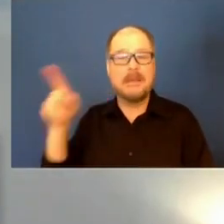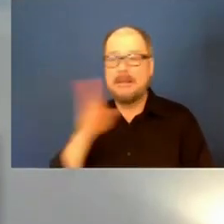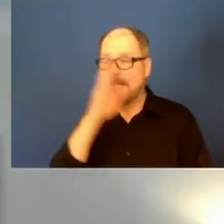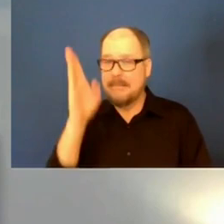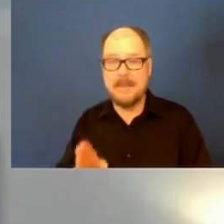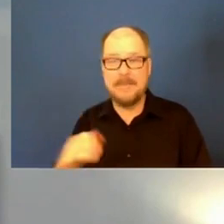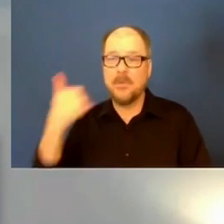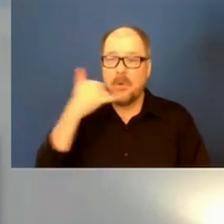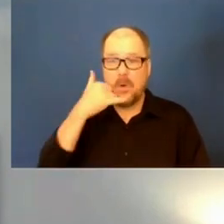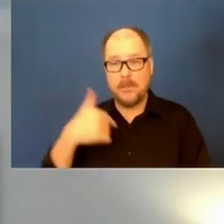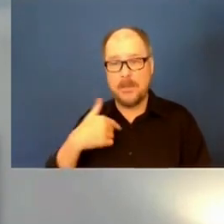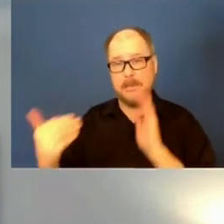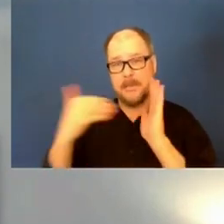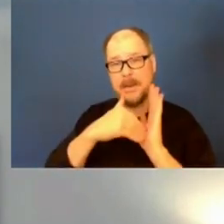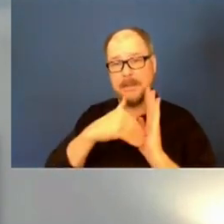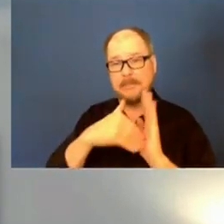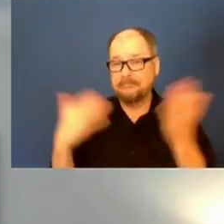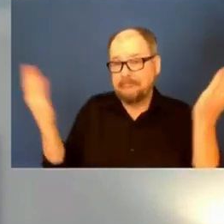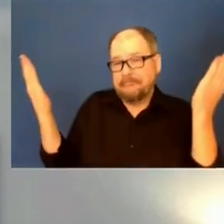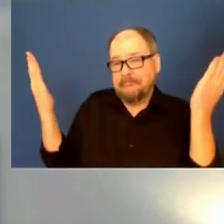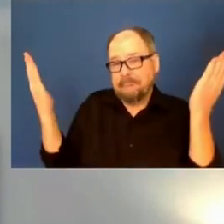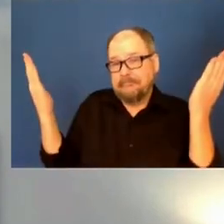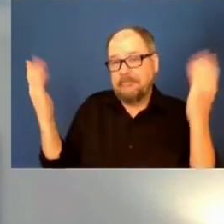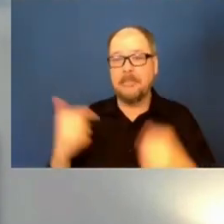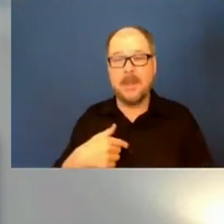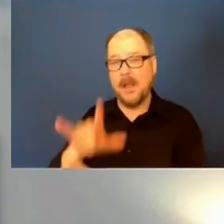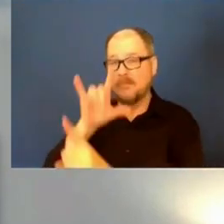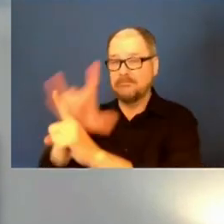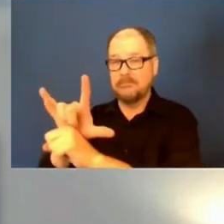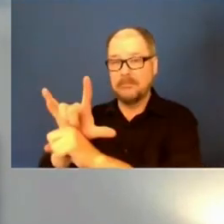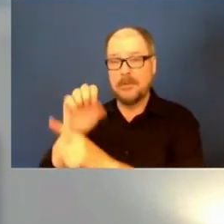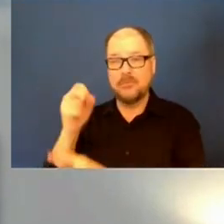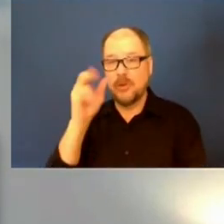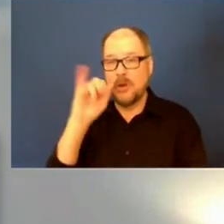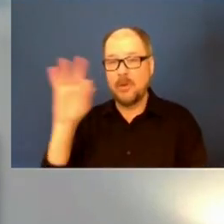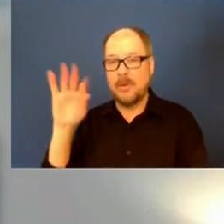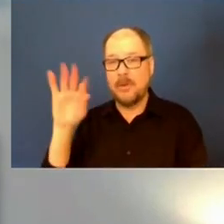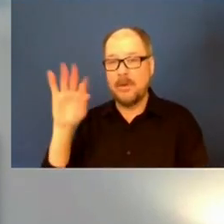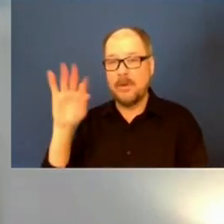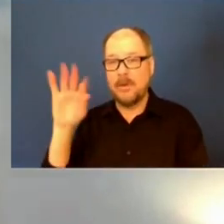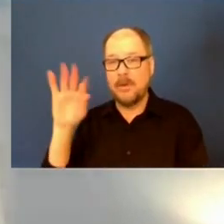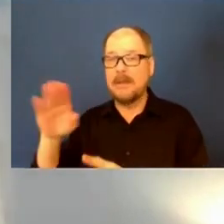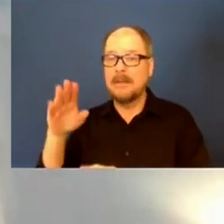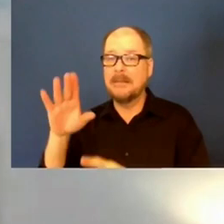respond. So, as much as I love our sheriff, that's just not an accurate statement.